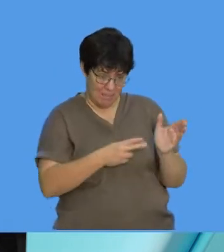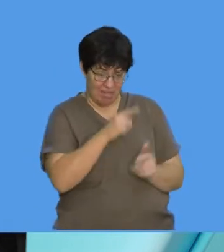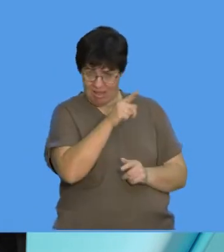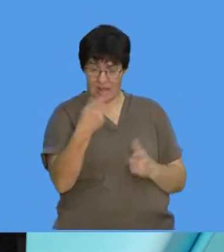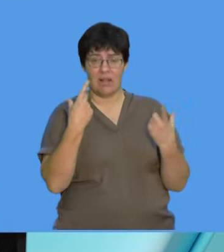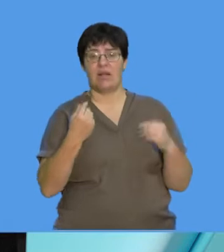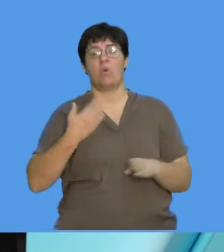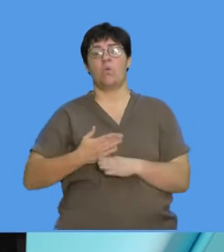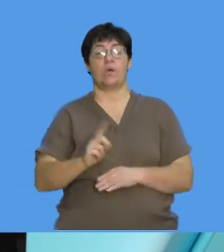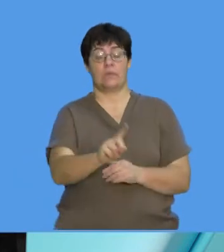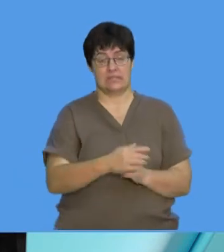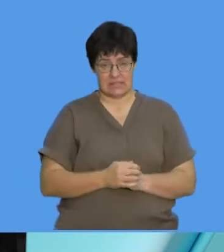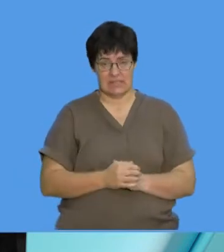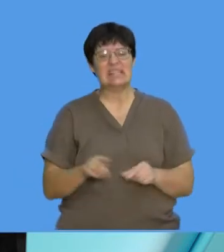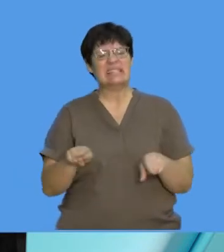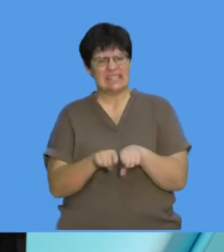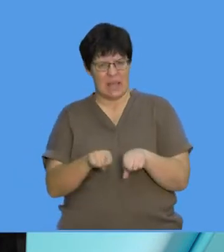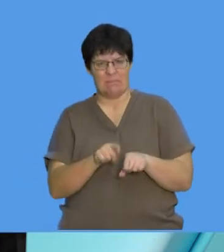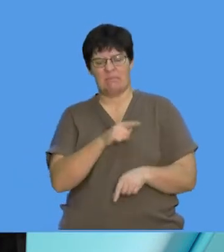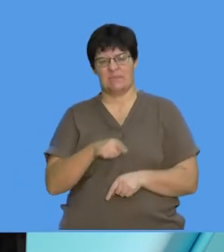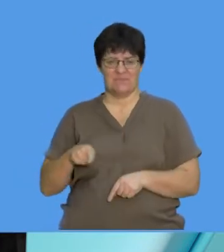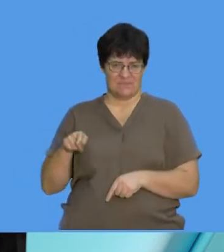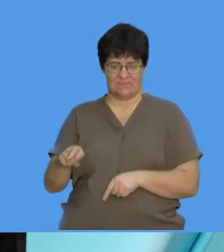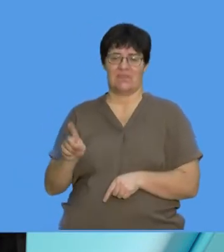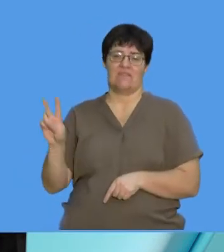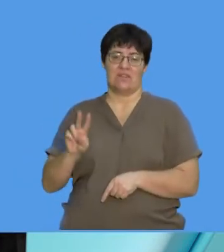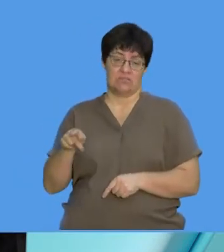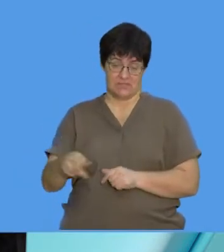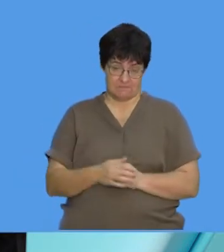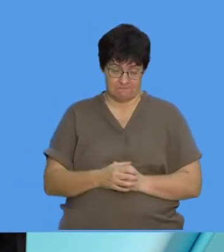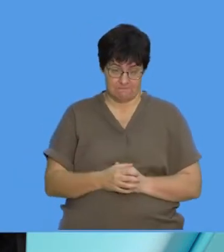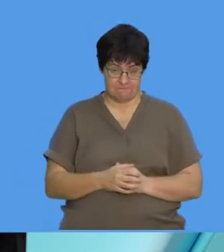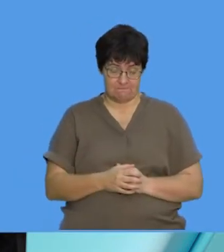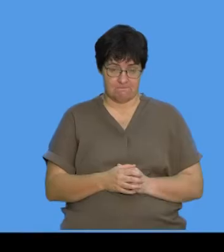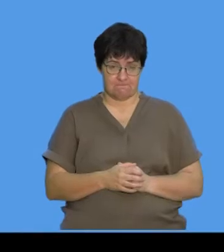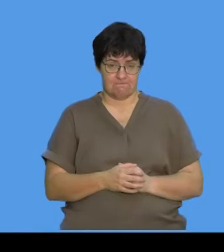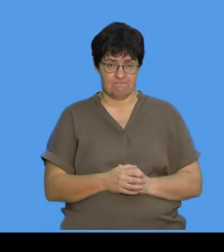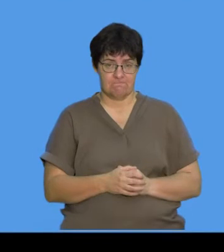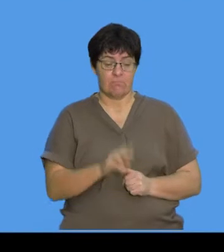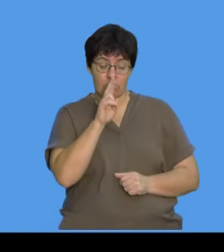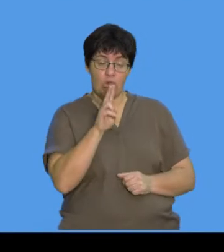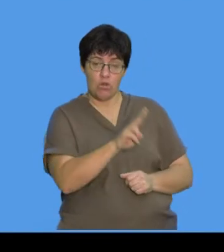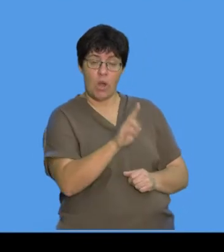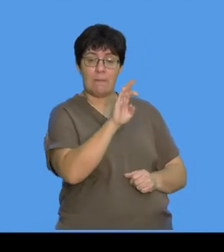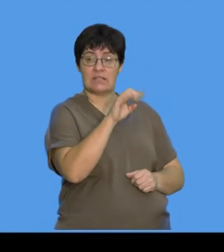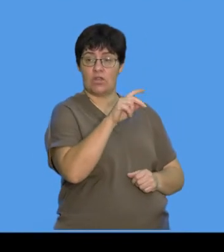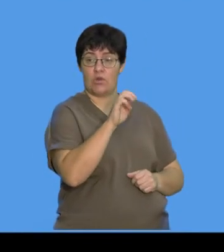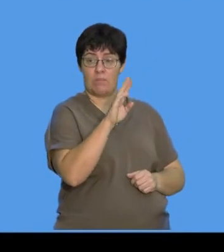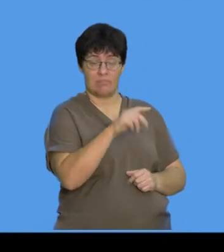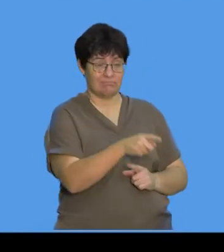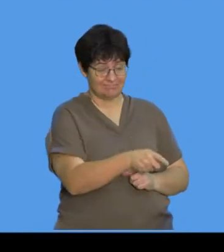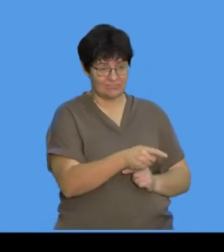the different parts. Okay, the same as you had to do for when you do the virus. Now, when we look at bacteria,